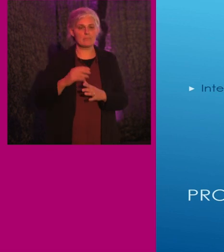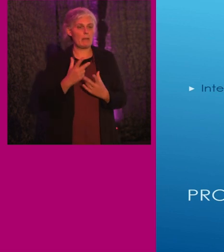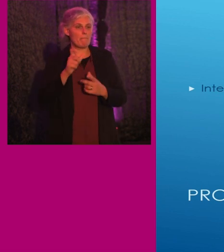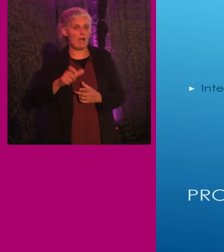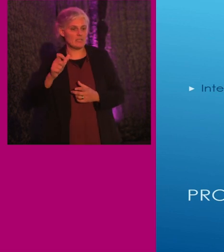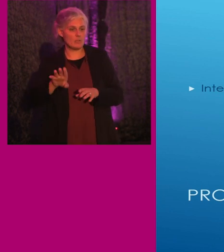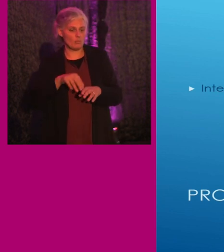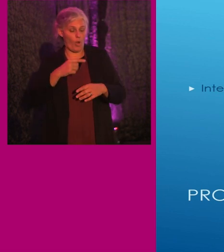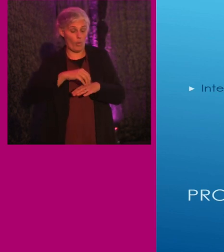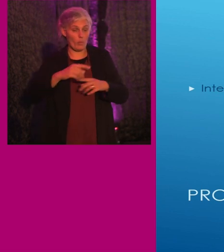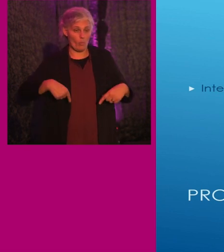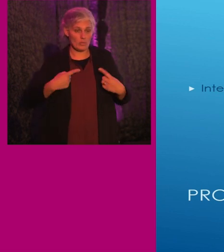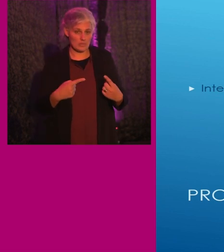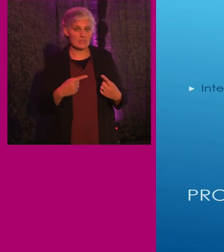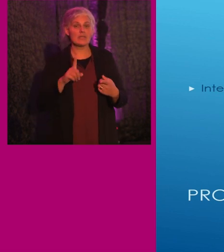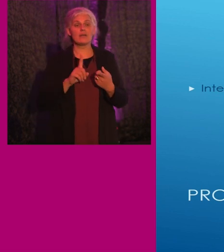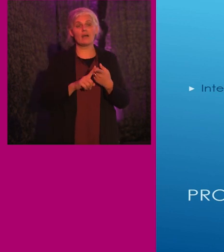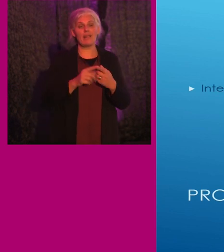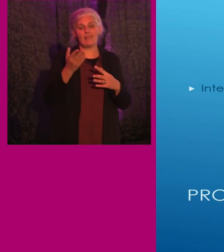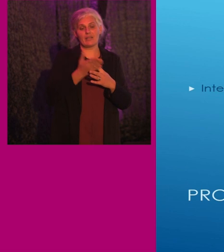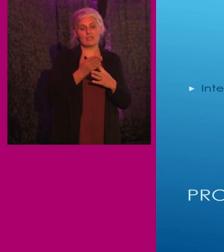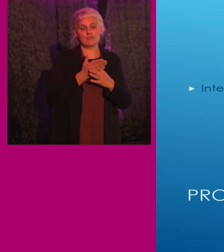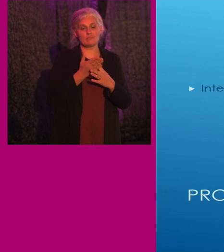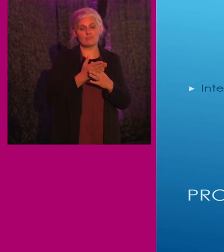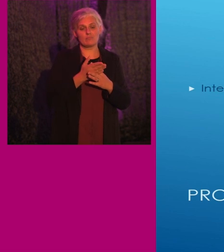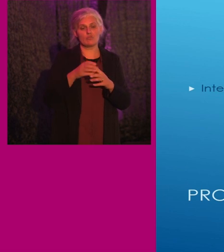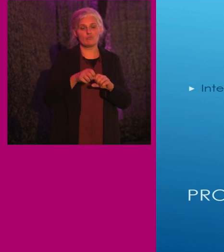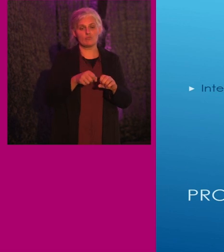wheelchair, and an accessible restroom.